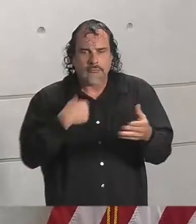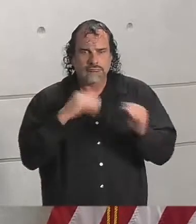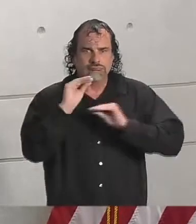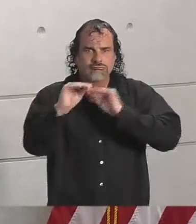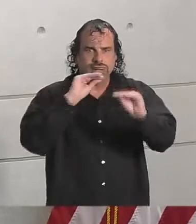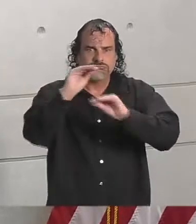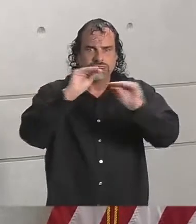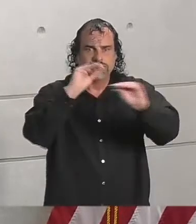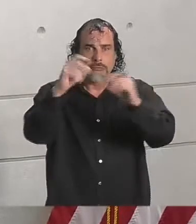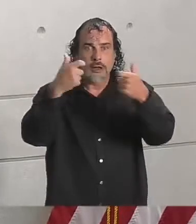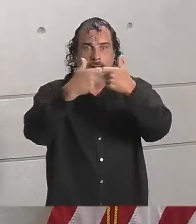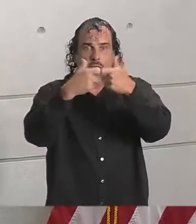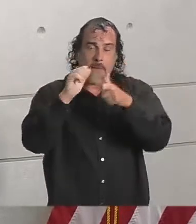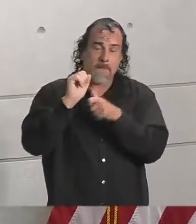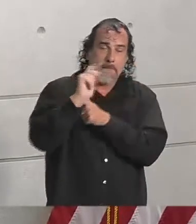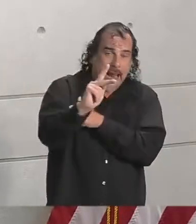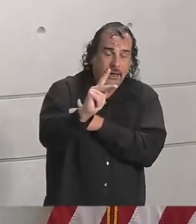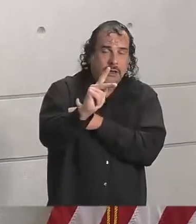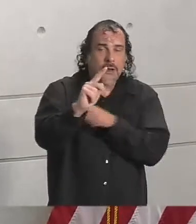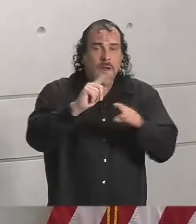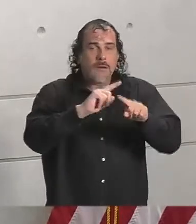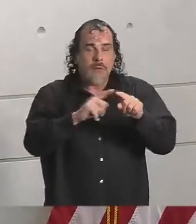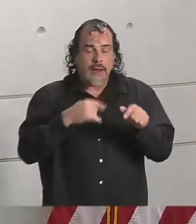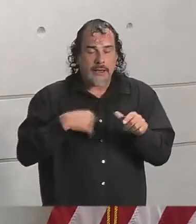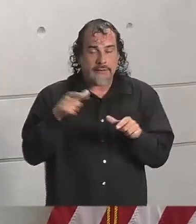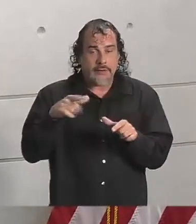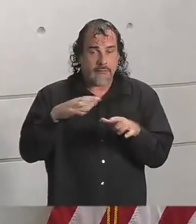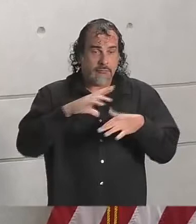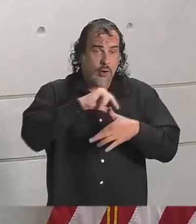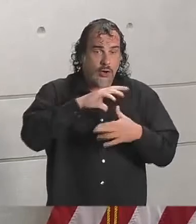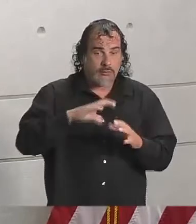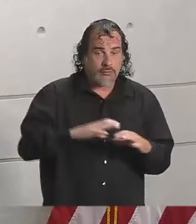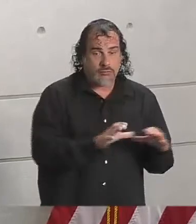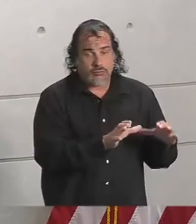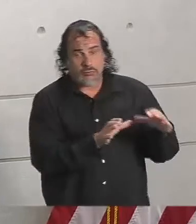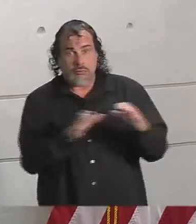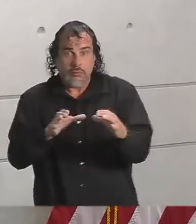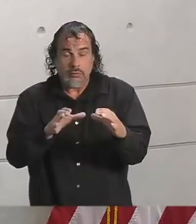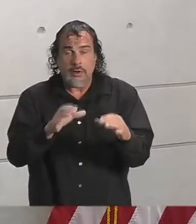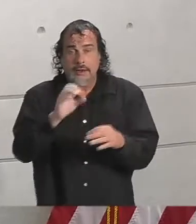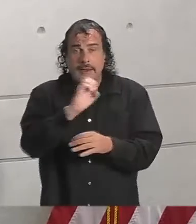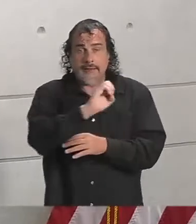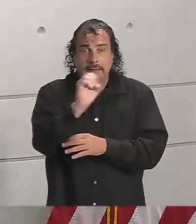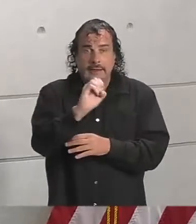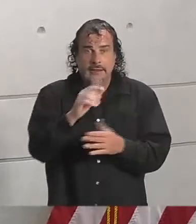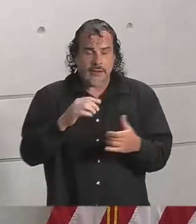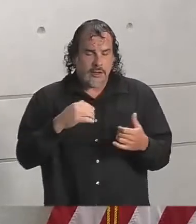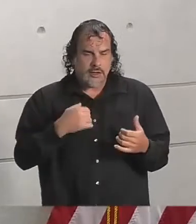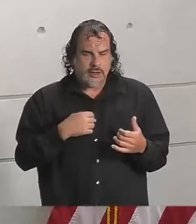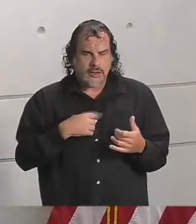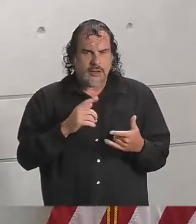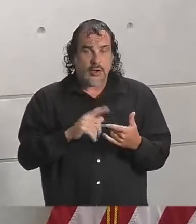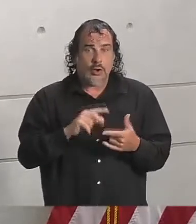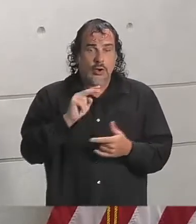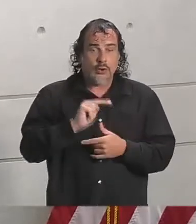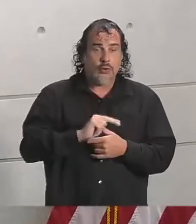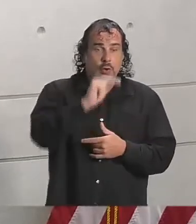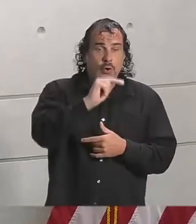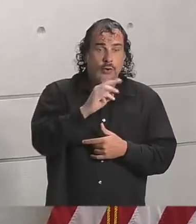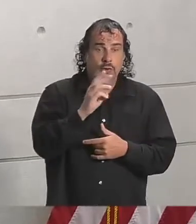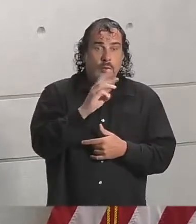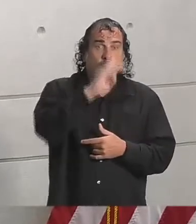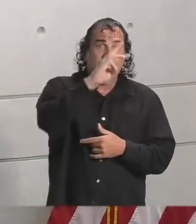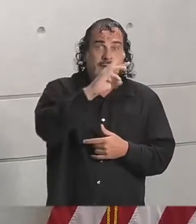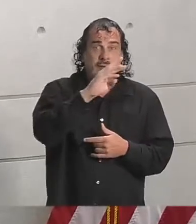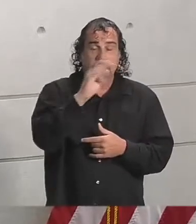as quickly as possible. As this storm has shifted to the east, it has taken some portions of northwest Mississippi somewhat